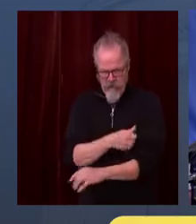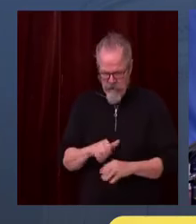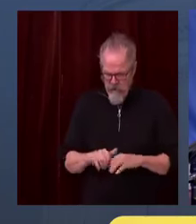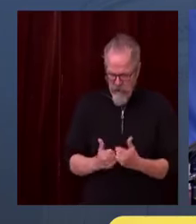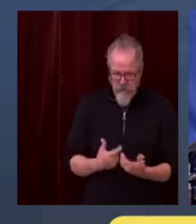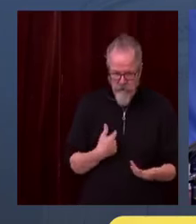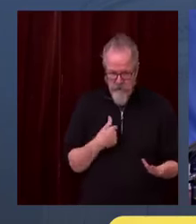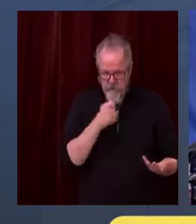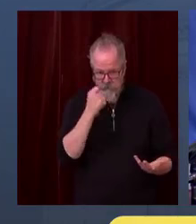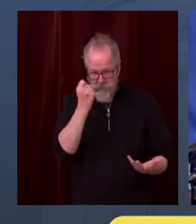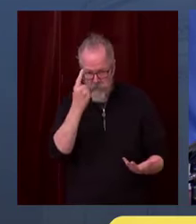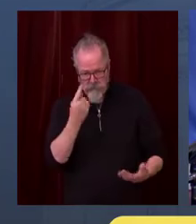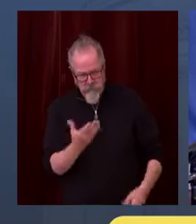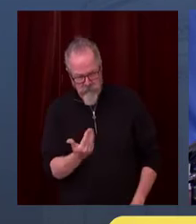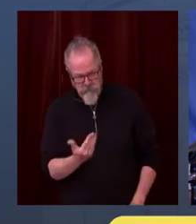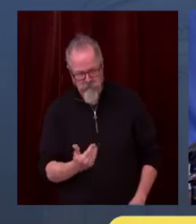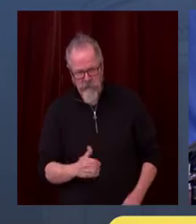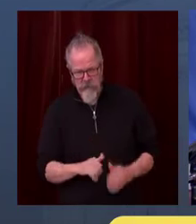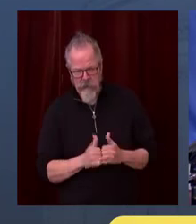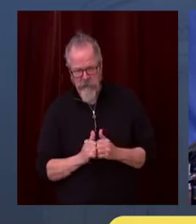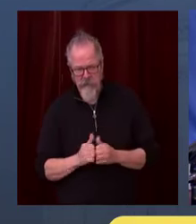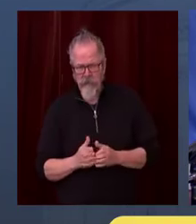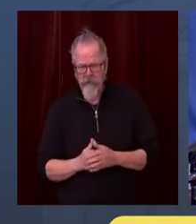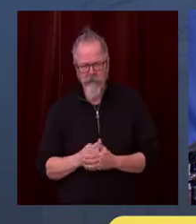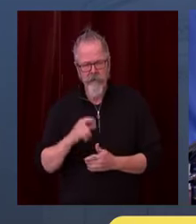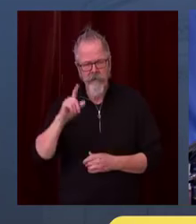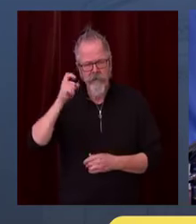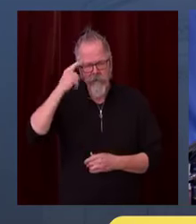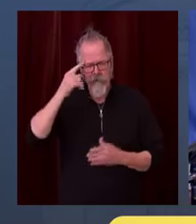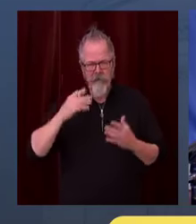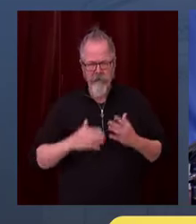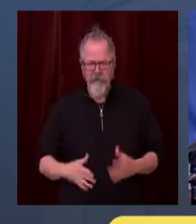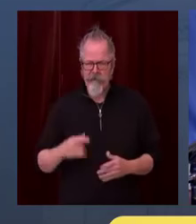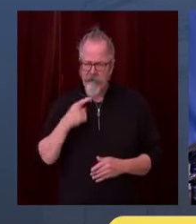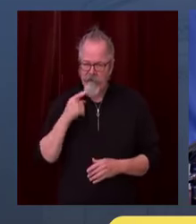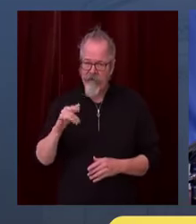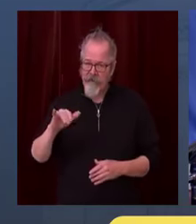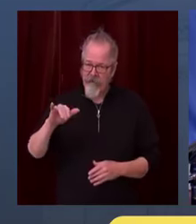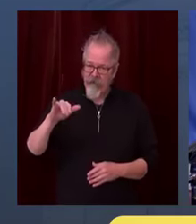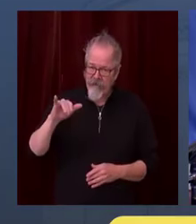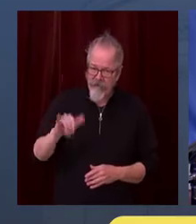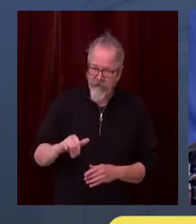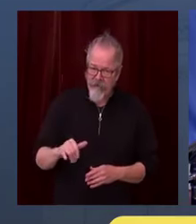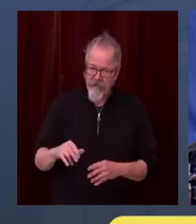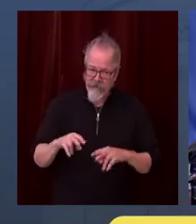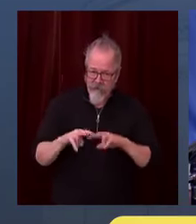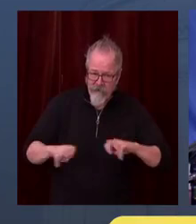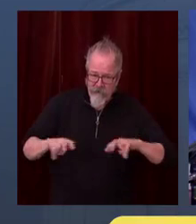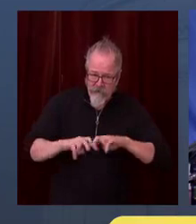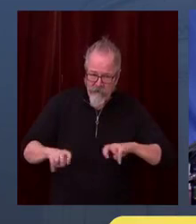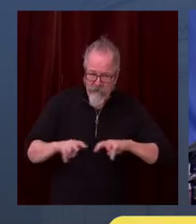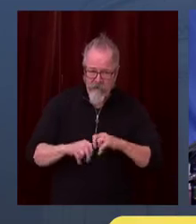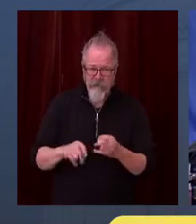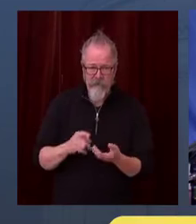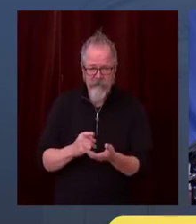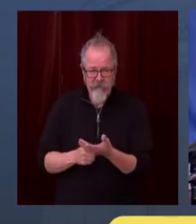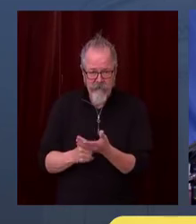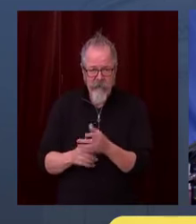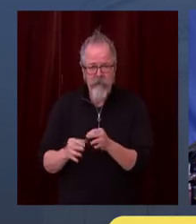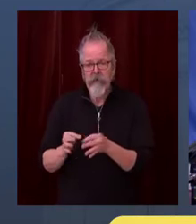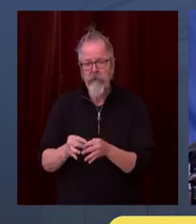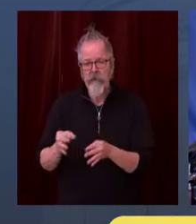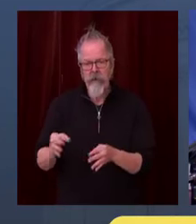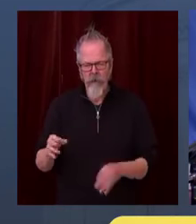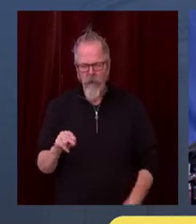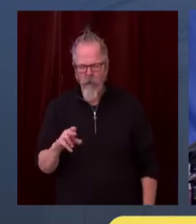serve as a delay factor. It's not going to serve as a delay factor, I can assure you. They will make a decision within a day or two of